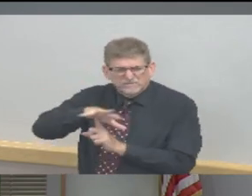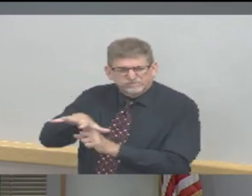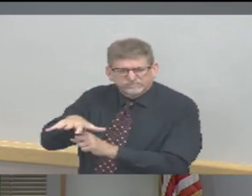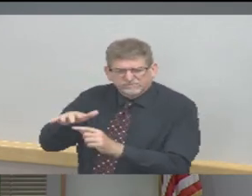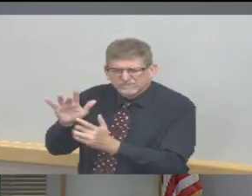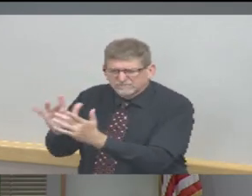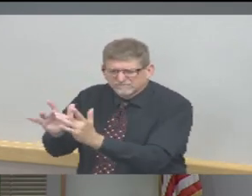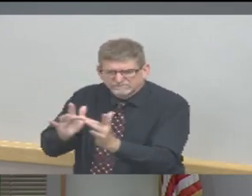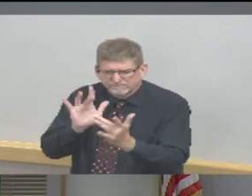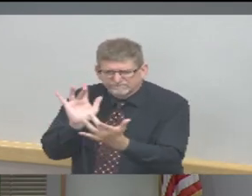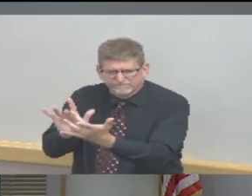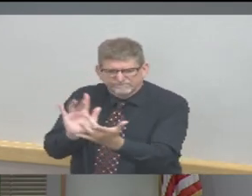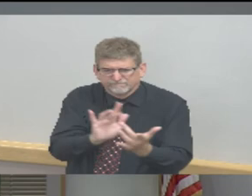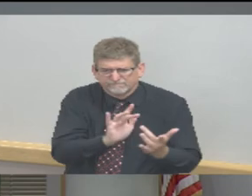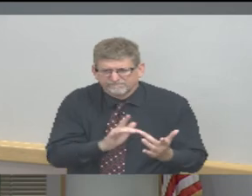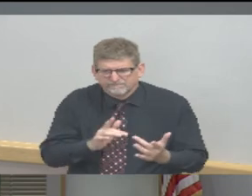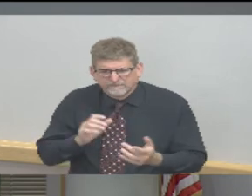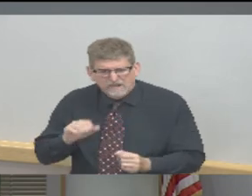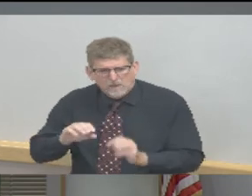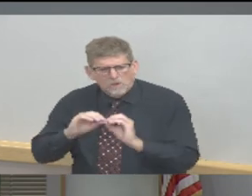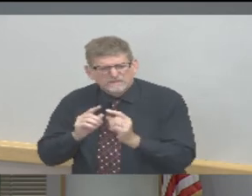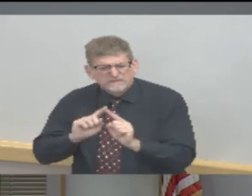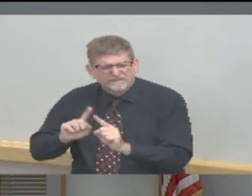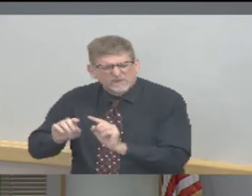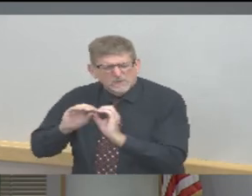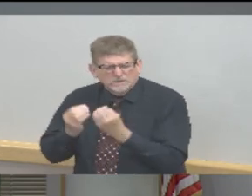able to step in and provide some assistance.